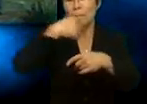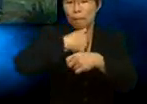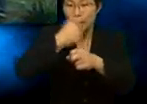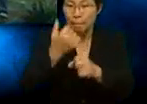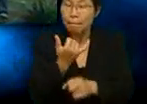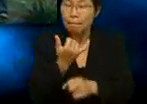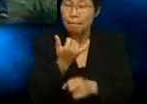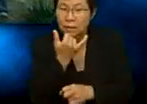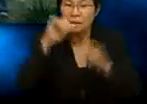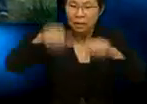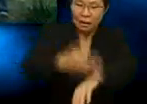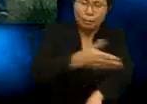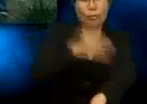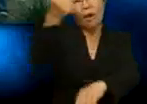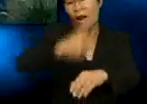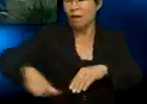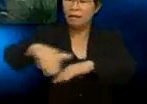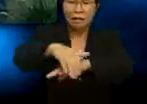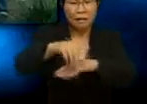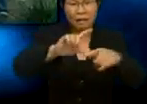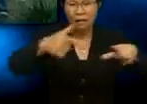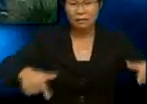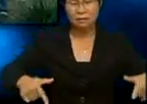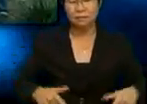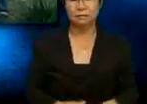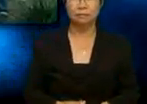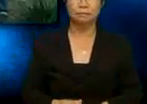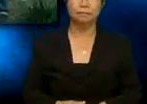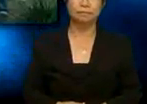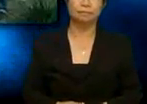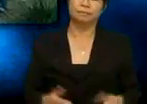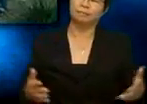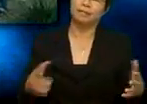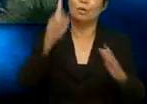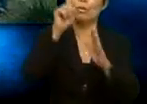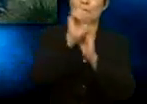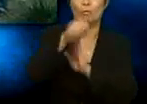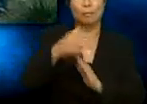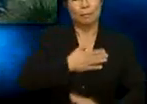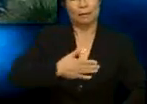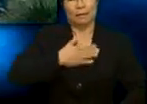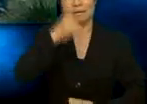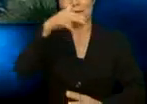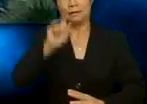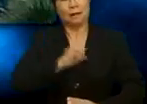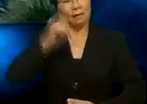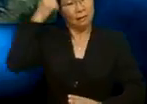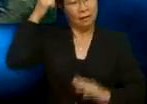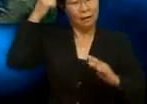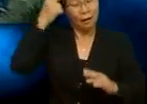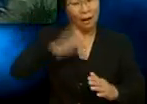language. Or in anything for that matter. One moment, please. Gus, I think I can help you solve your problem.